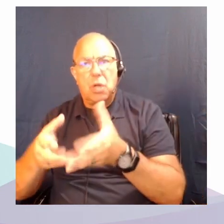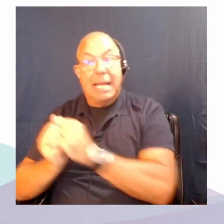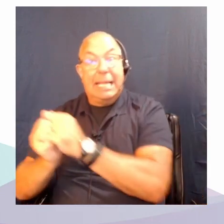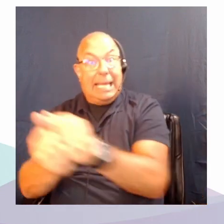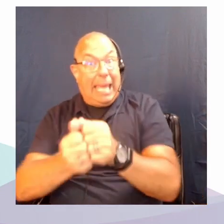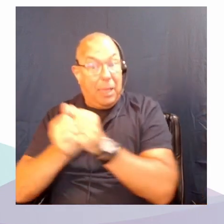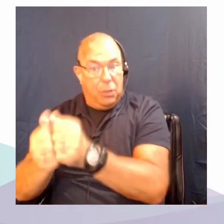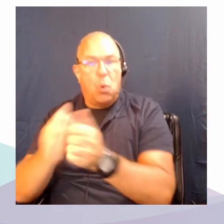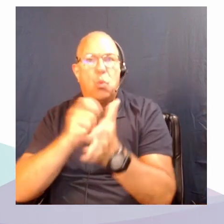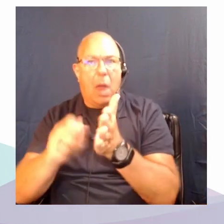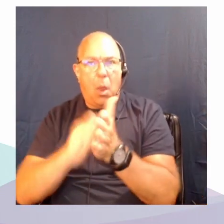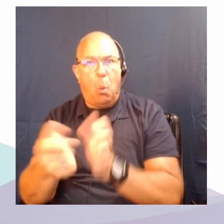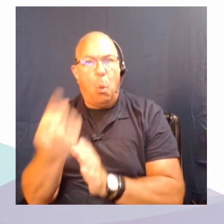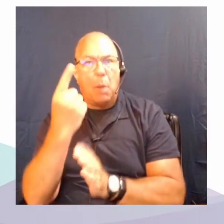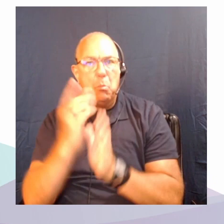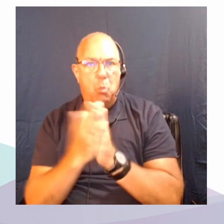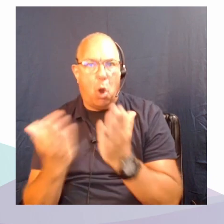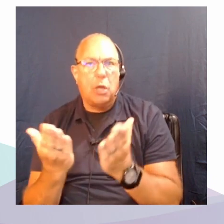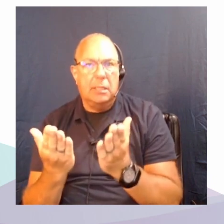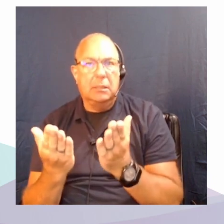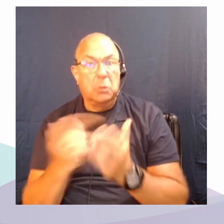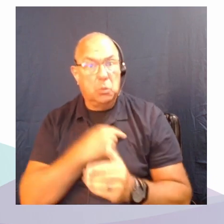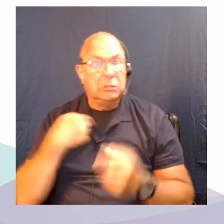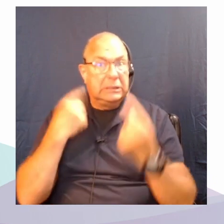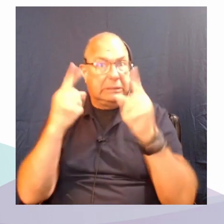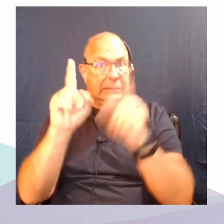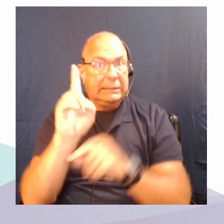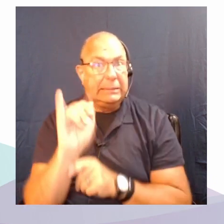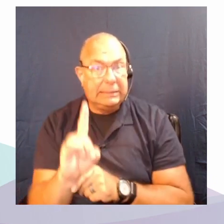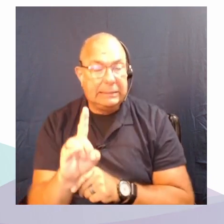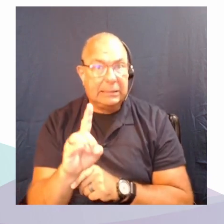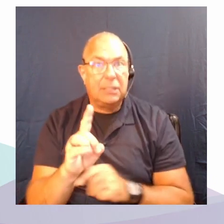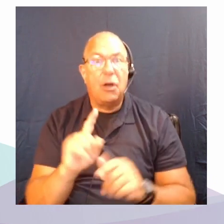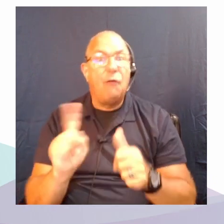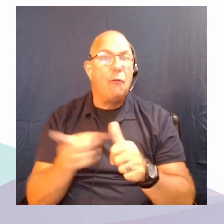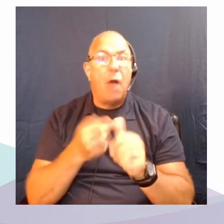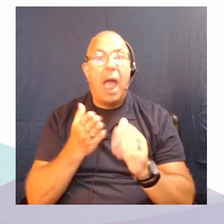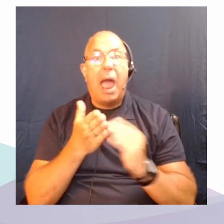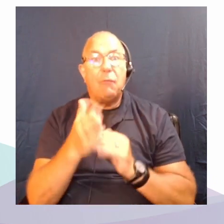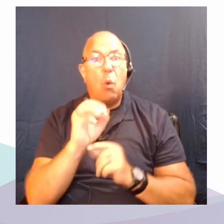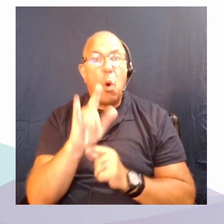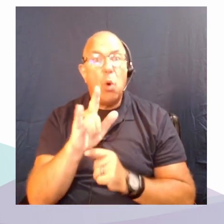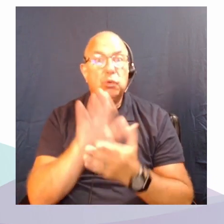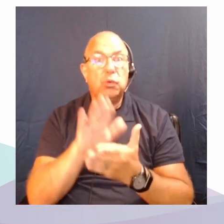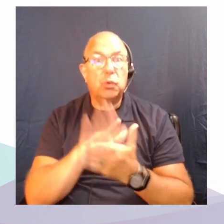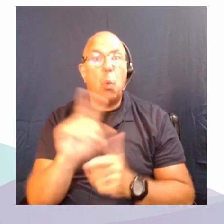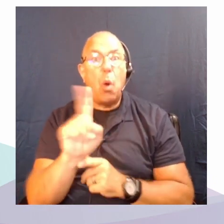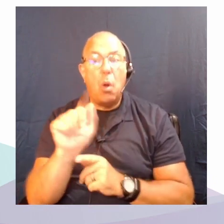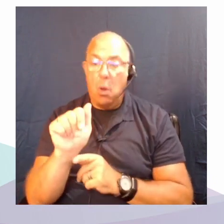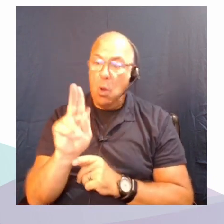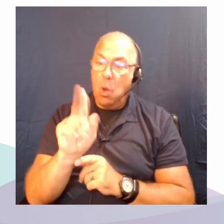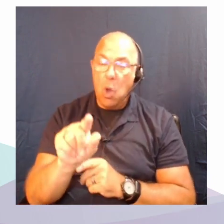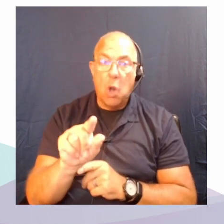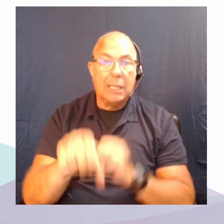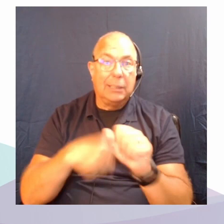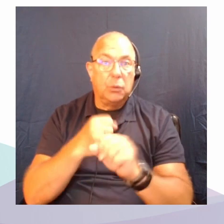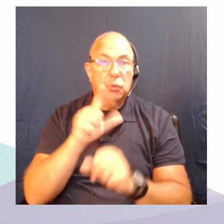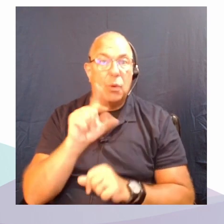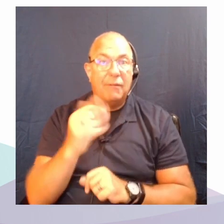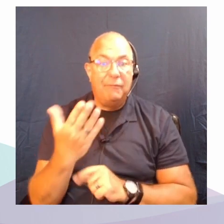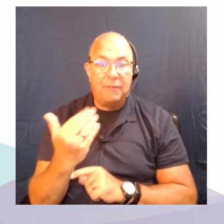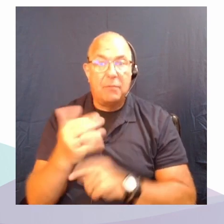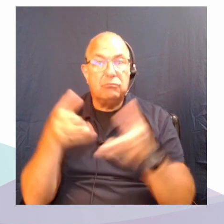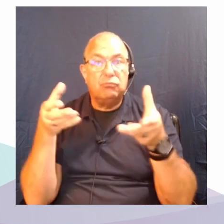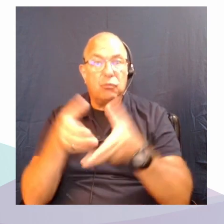together. And we did it. The first After Oil school took place in August 2015. There were 35 of us. It